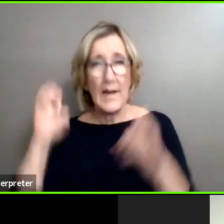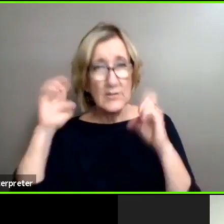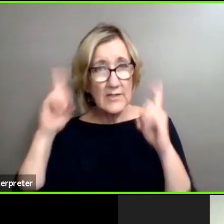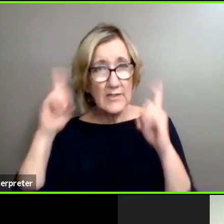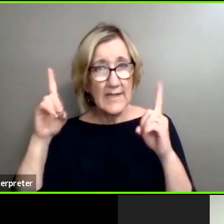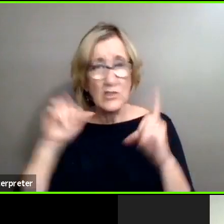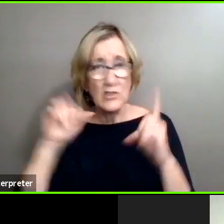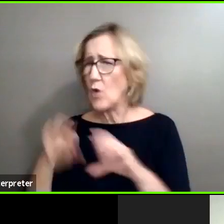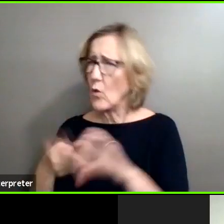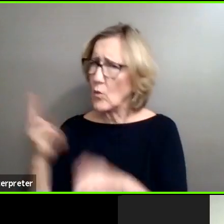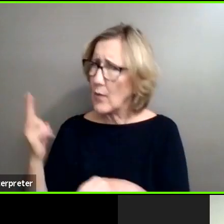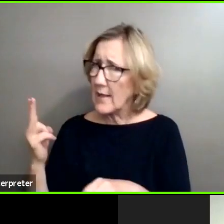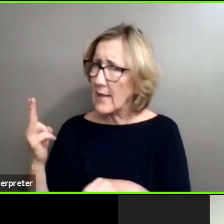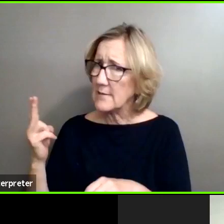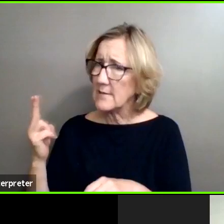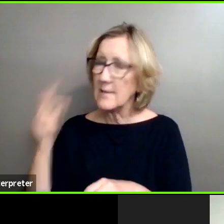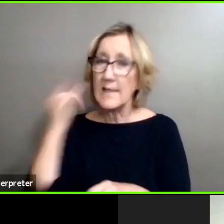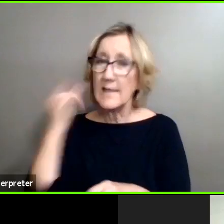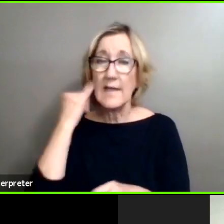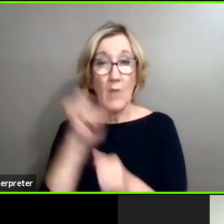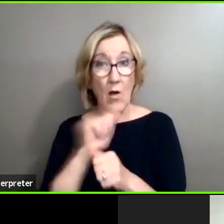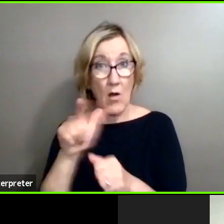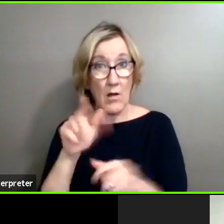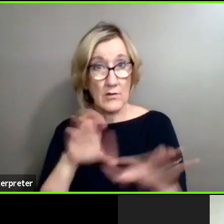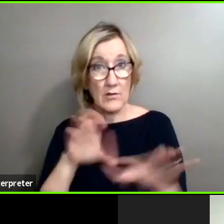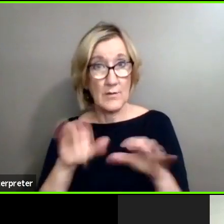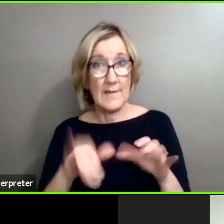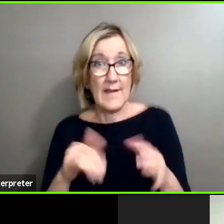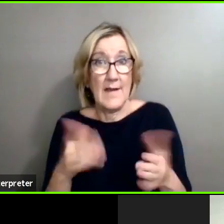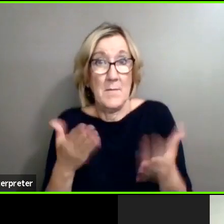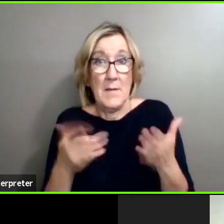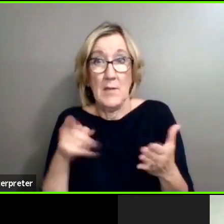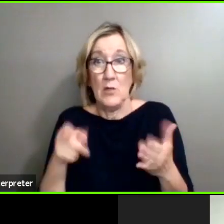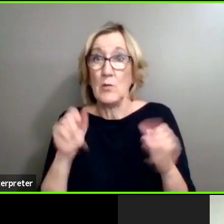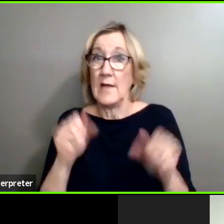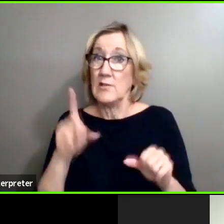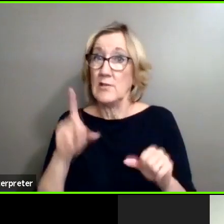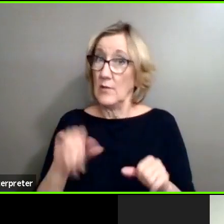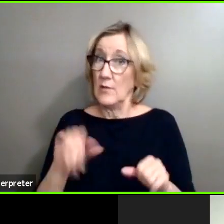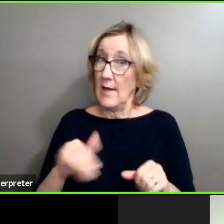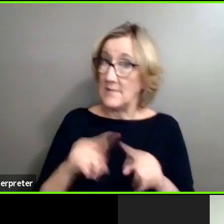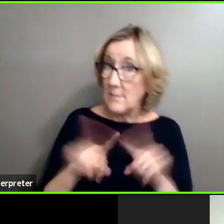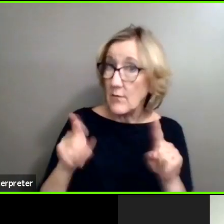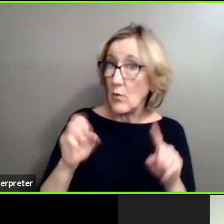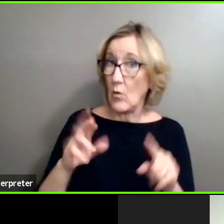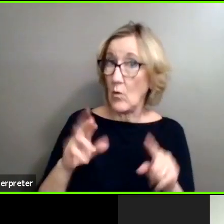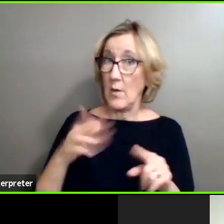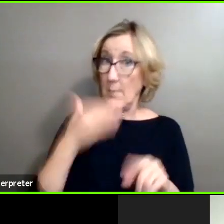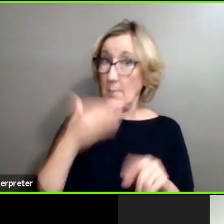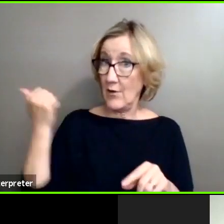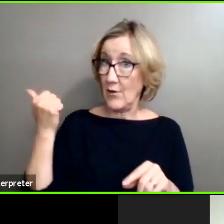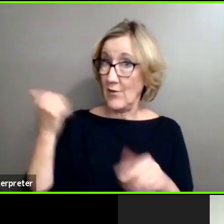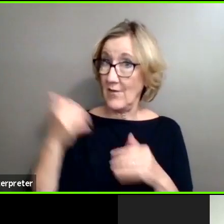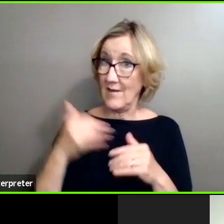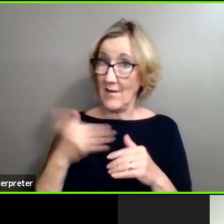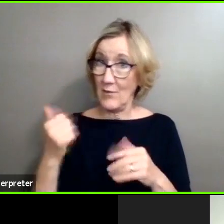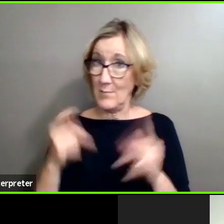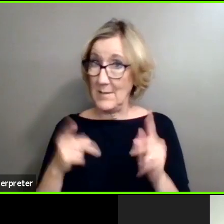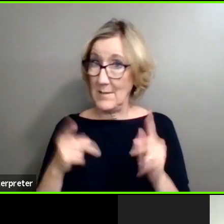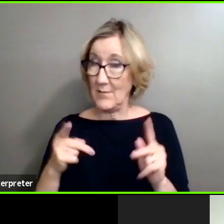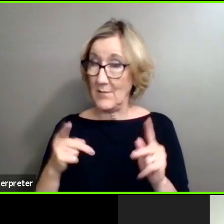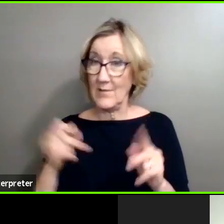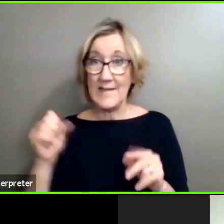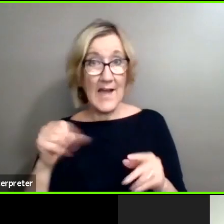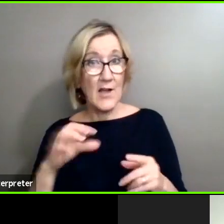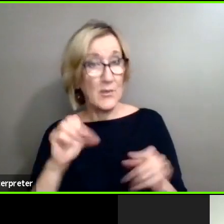is doing it, you may be able to do it different and may be able to do it better. Yeah, absolutely. You could be absolutely unique in your craft and